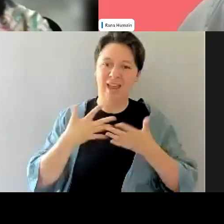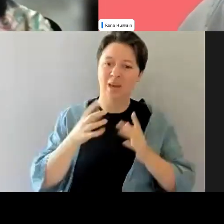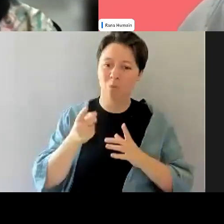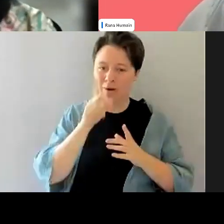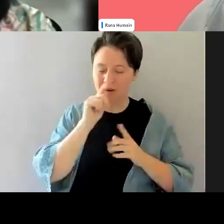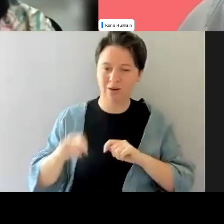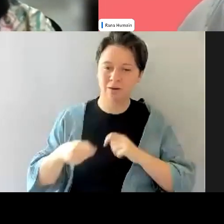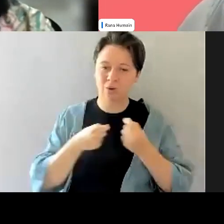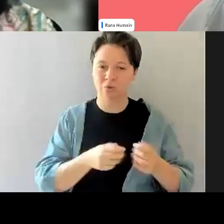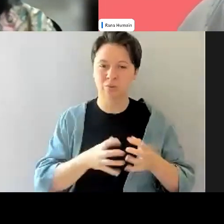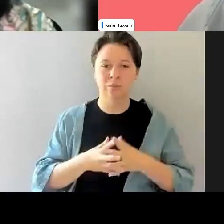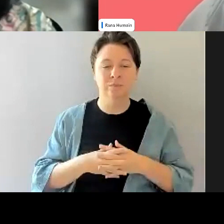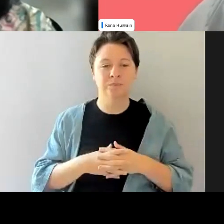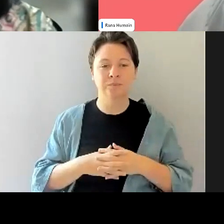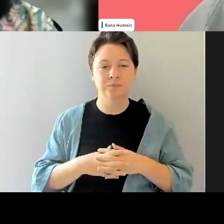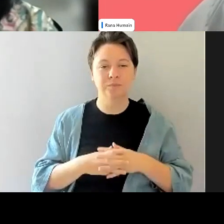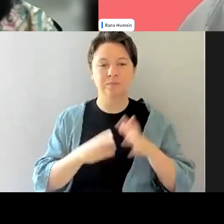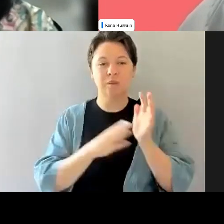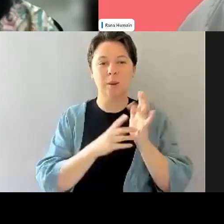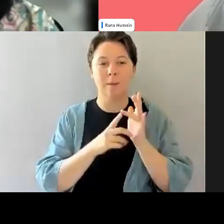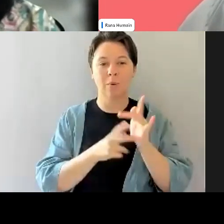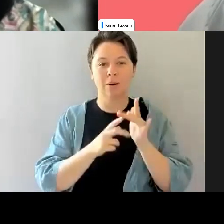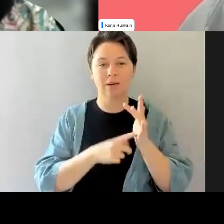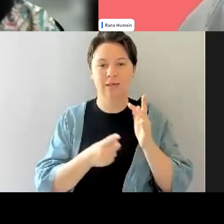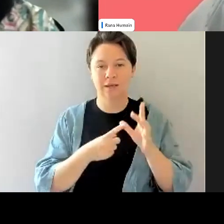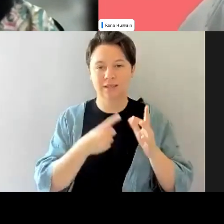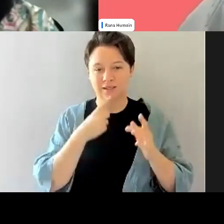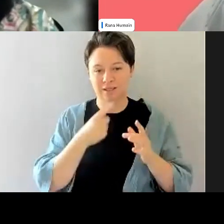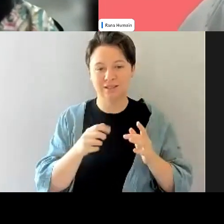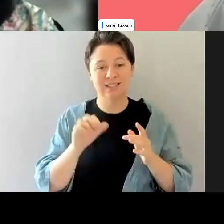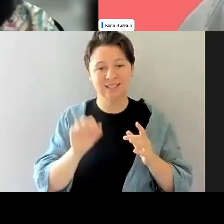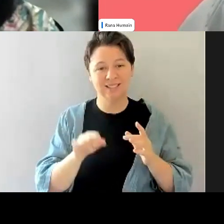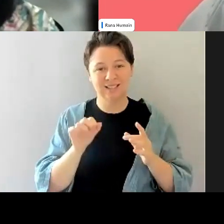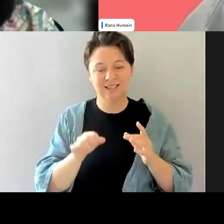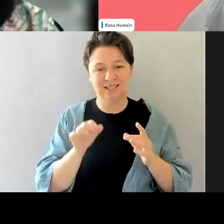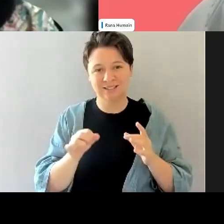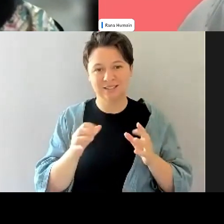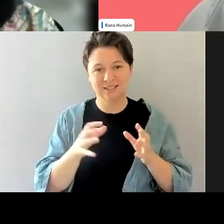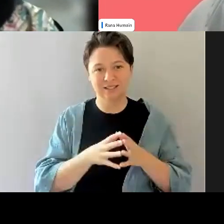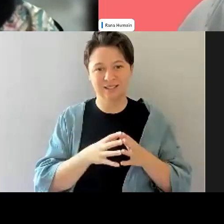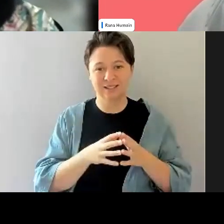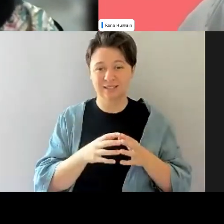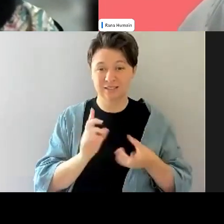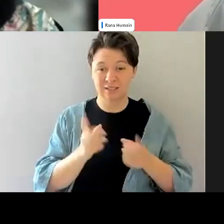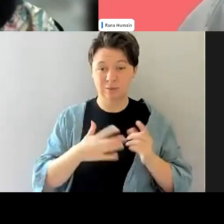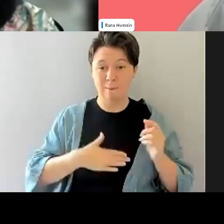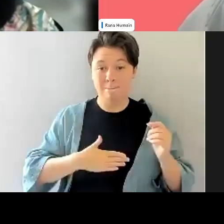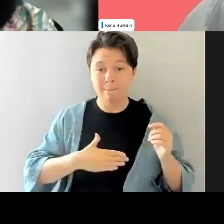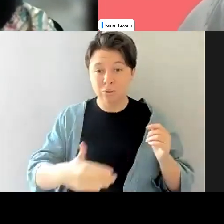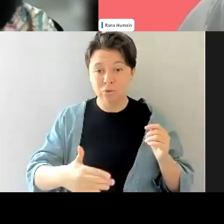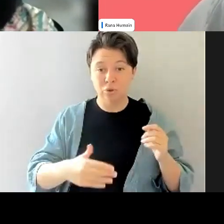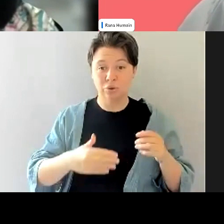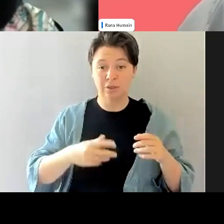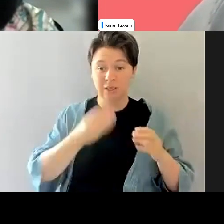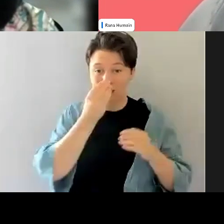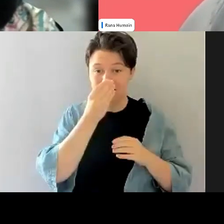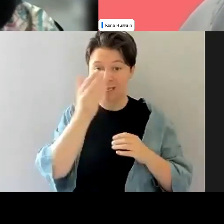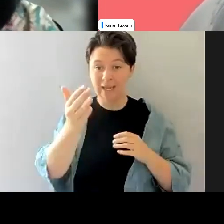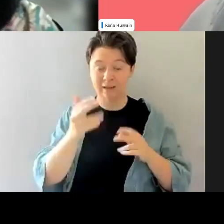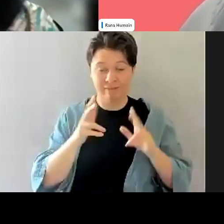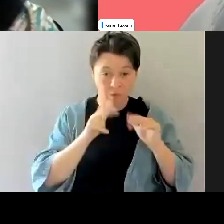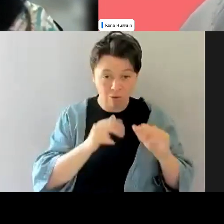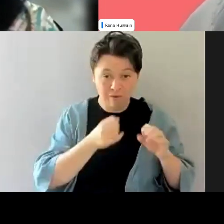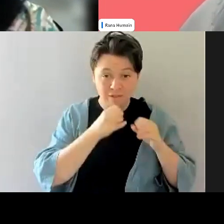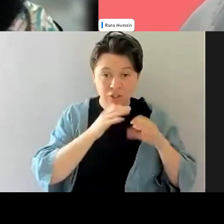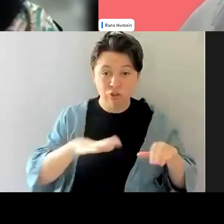to that, the fact that as some of some people take, you know, maternity leave and take time to take care of their kids